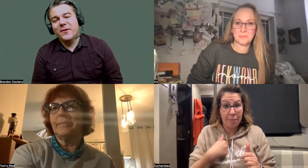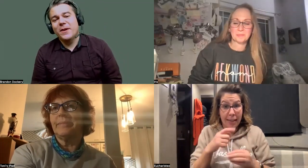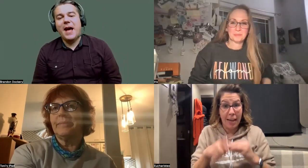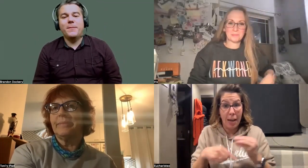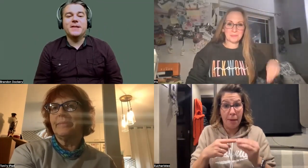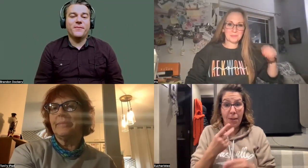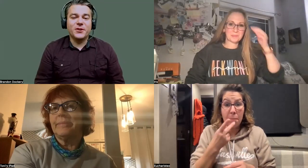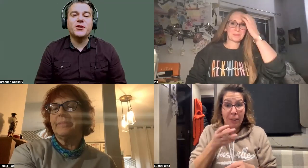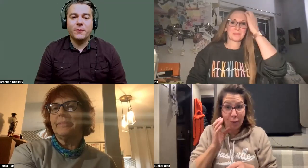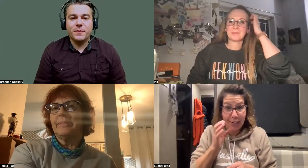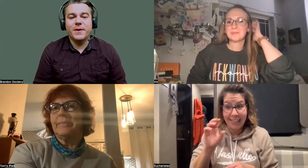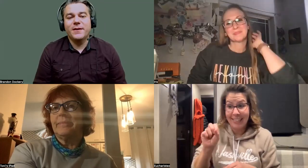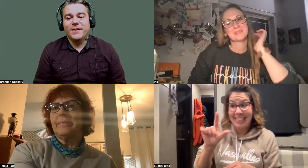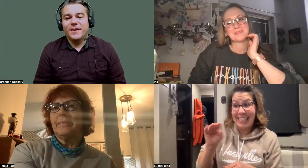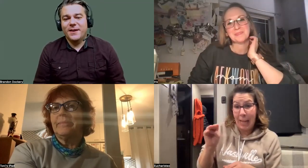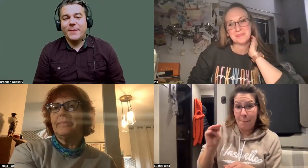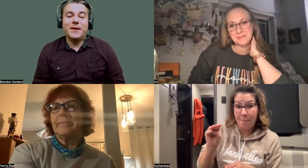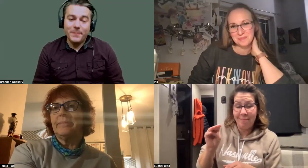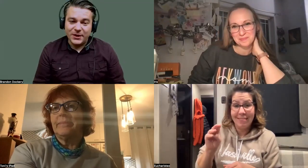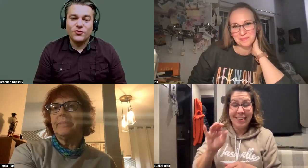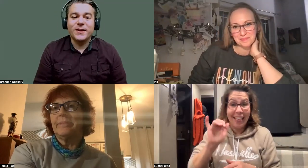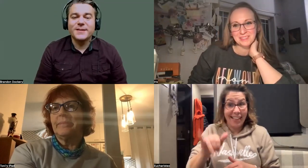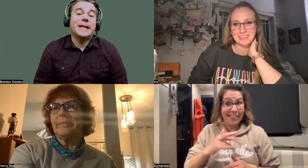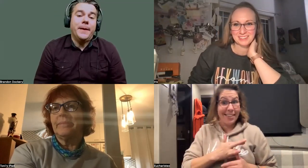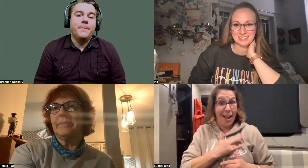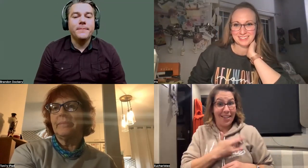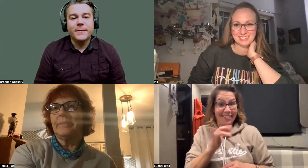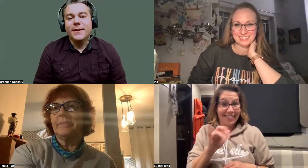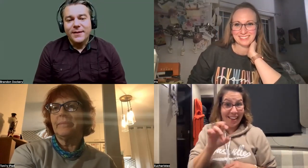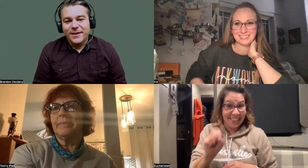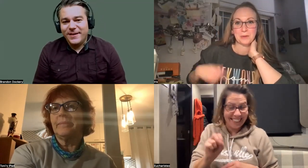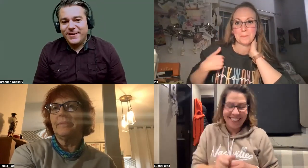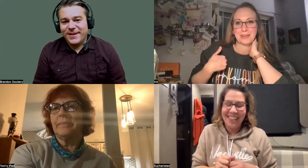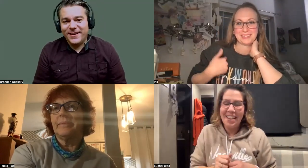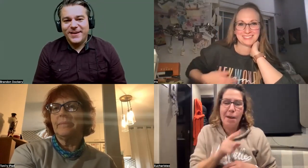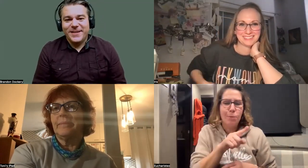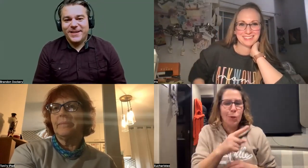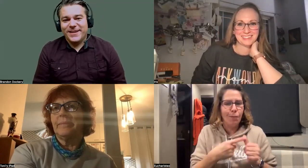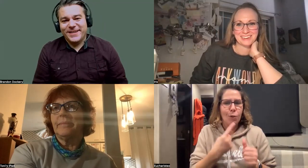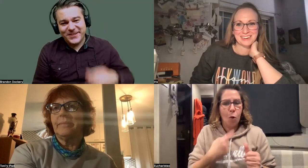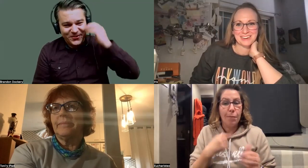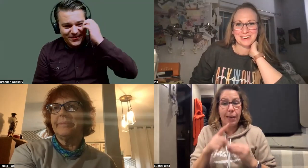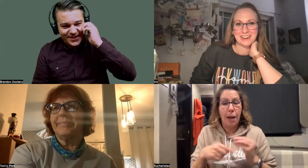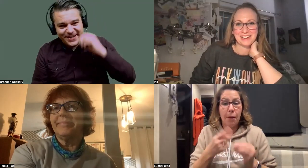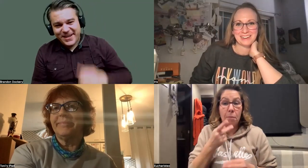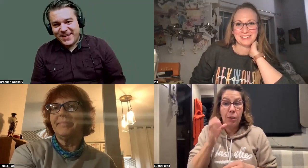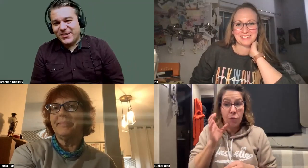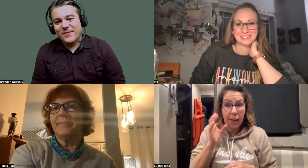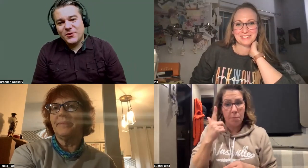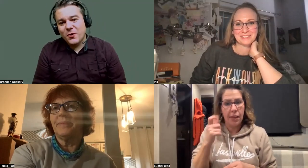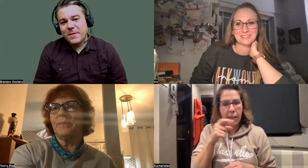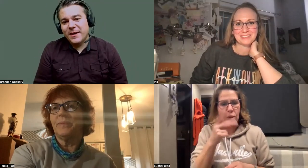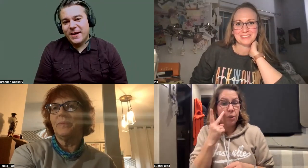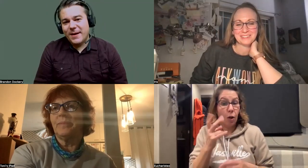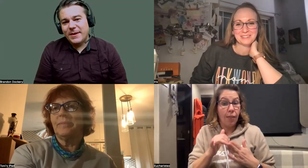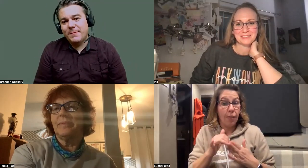What had happened is a friend shared with me about the pink drink, Slim. And so, yeah, she